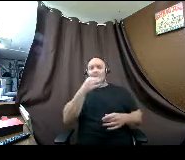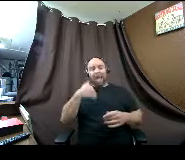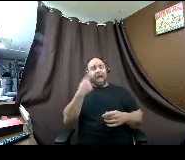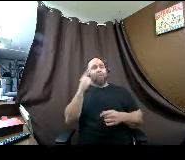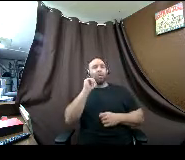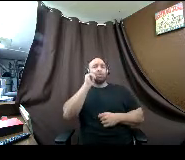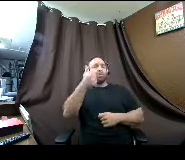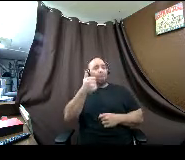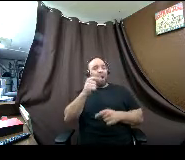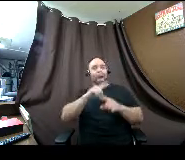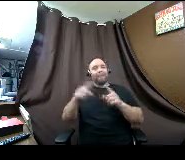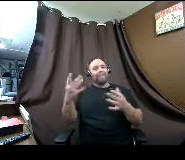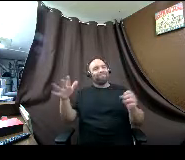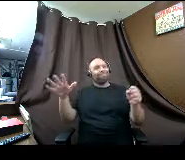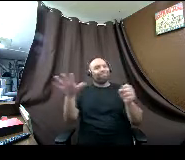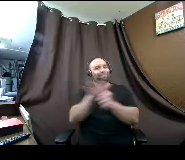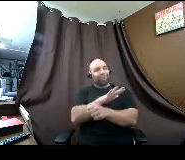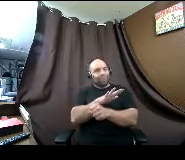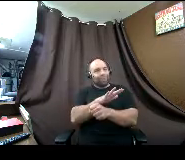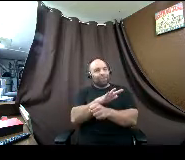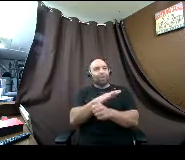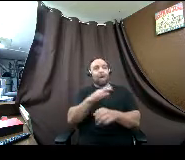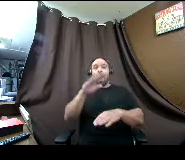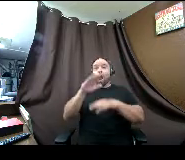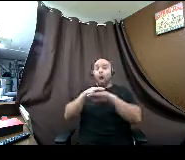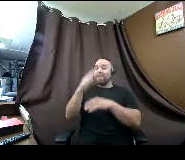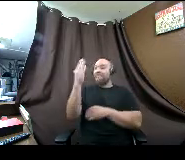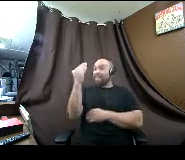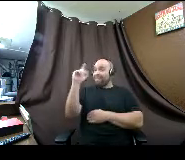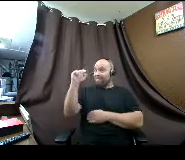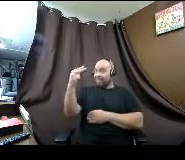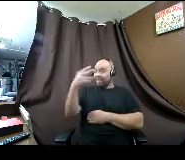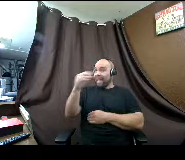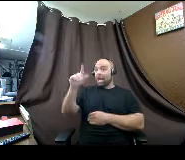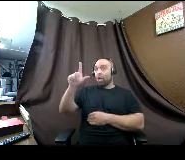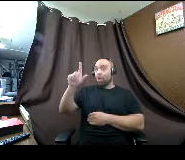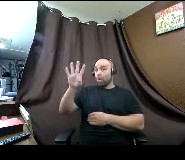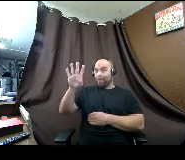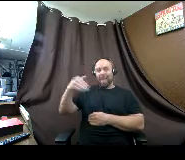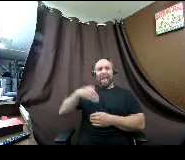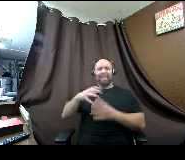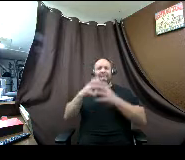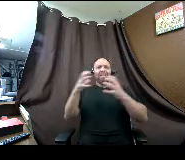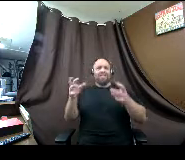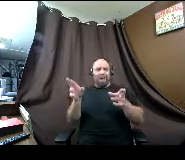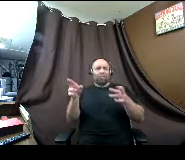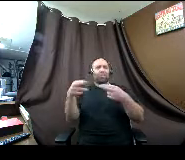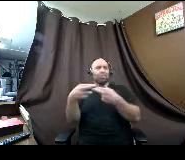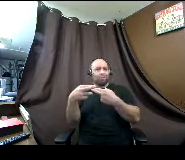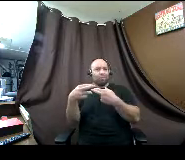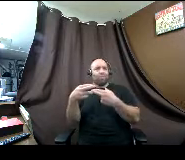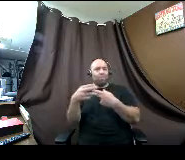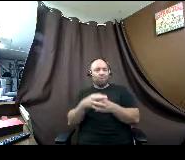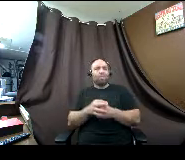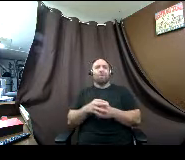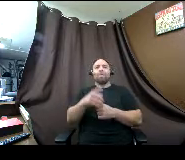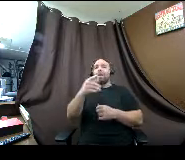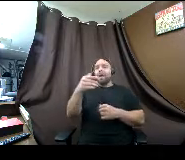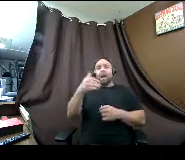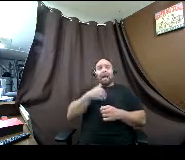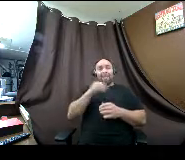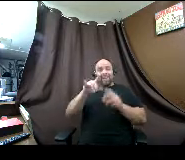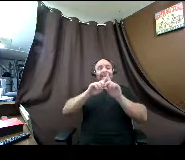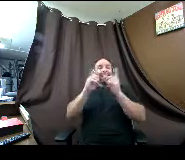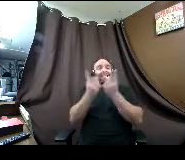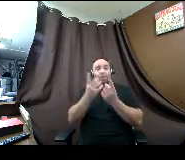pretty full but our event on the 15th and the 24th have lots of room your districts will also have financial